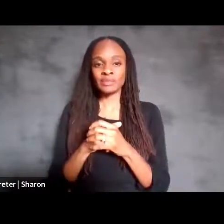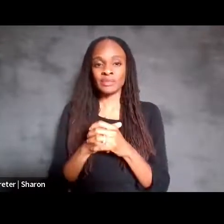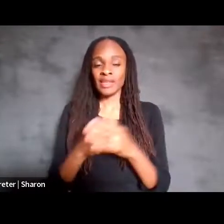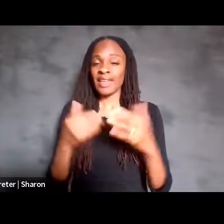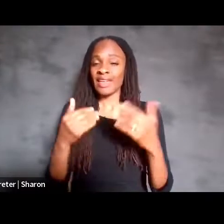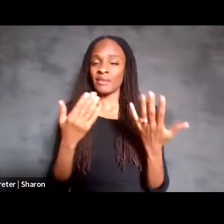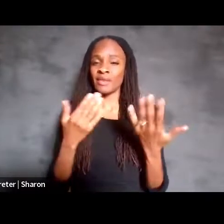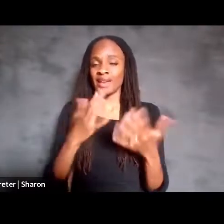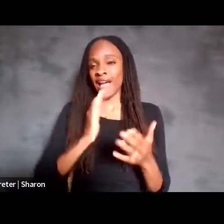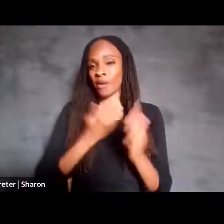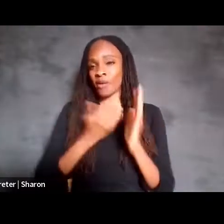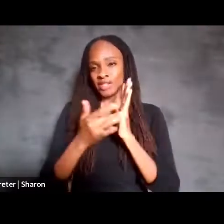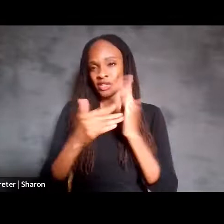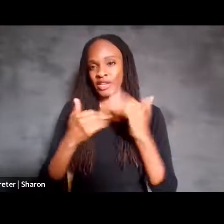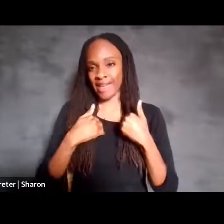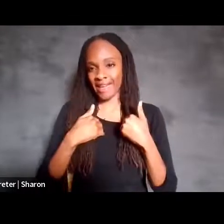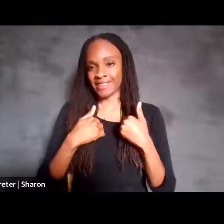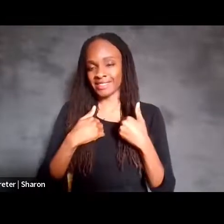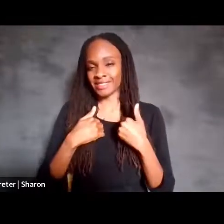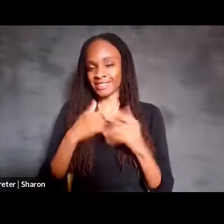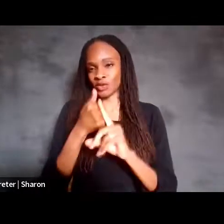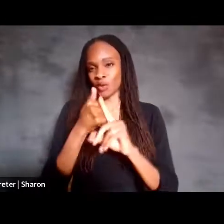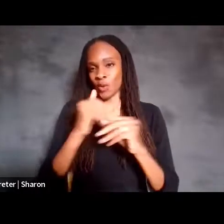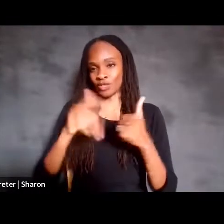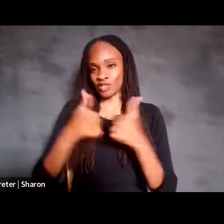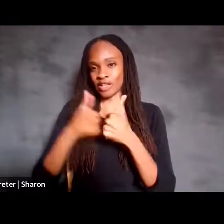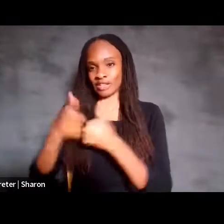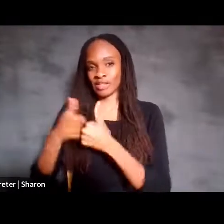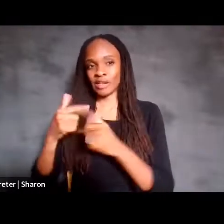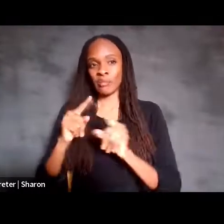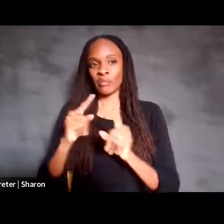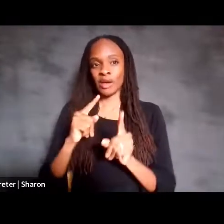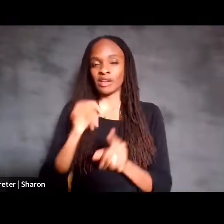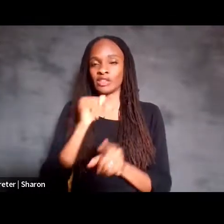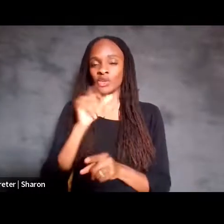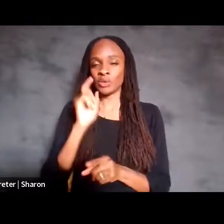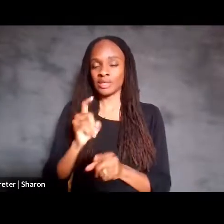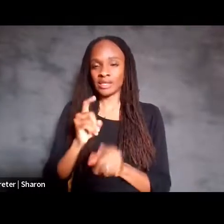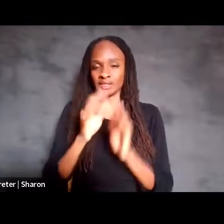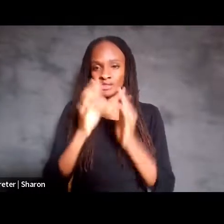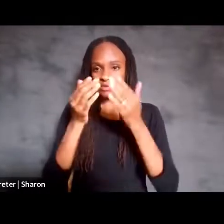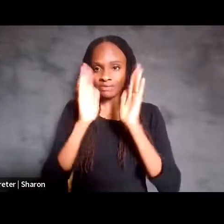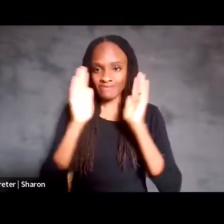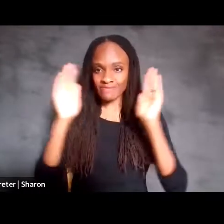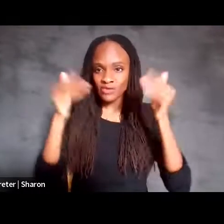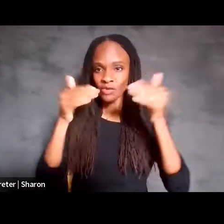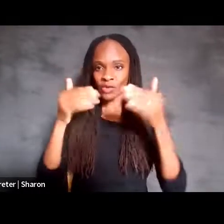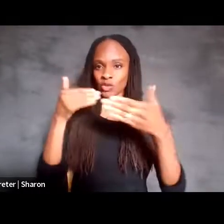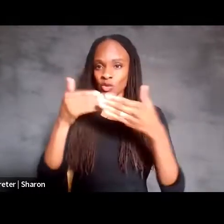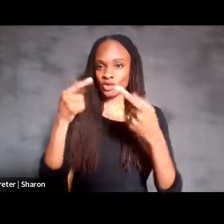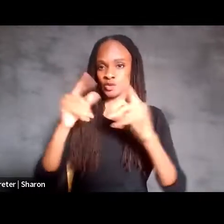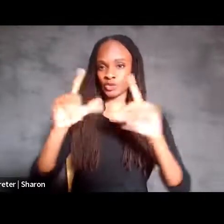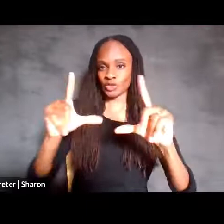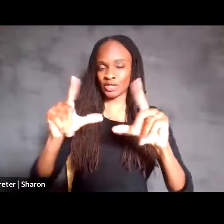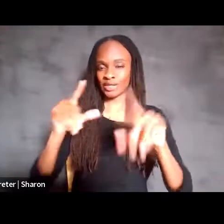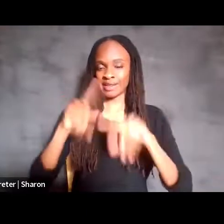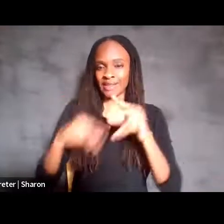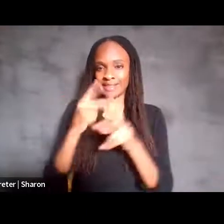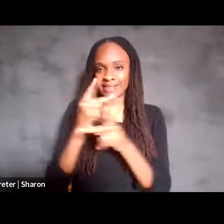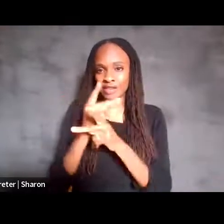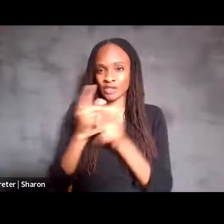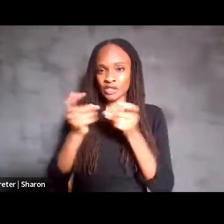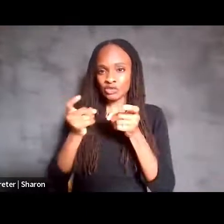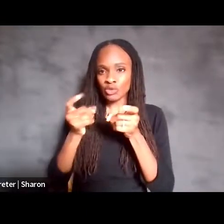challenges, but it doesn't have that issue where you have to attend closely to a screen and very carefully control this eye